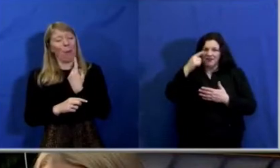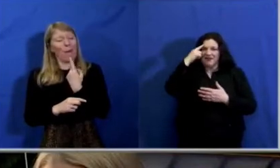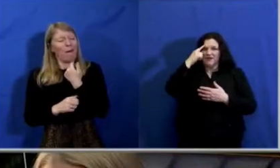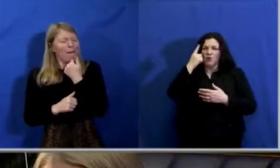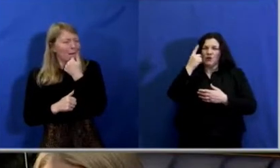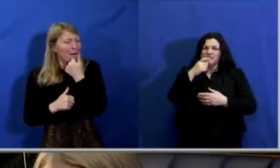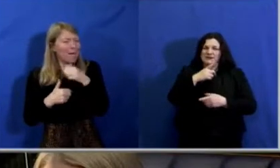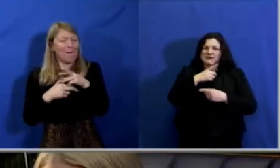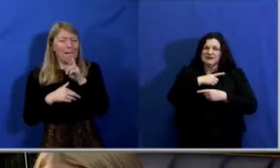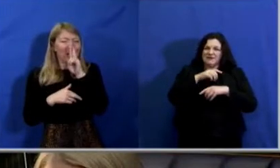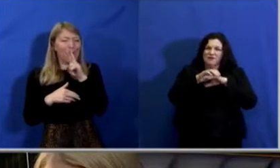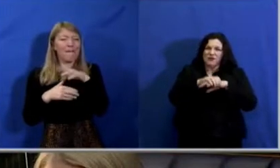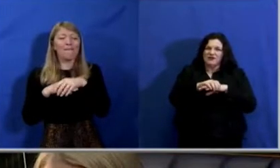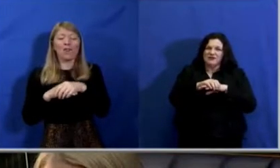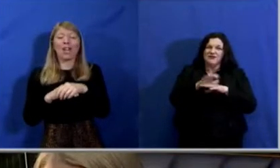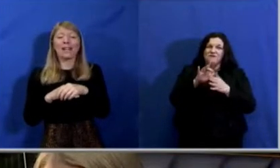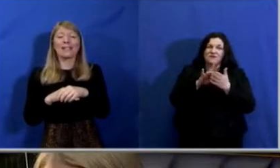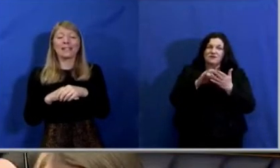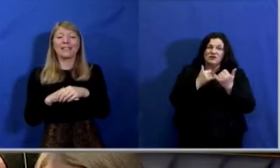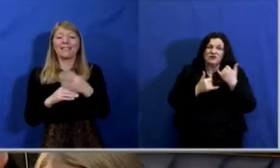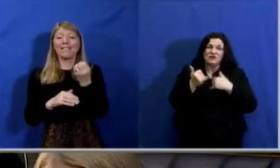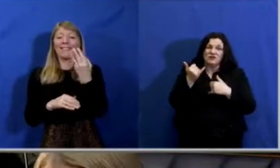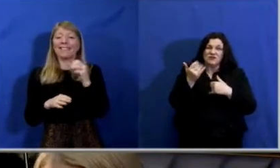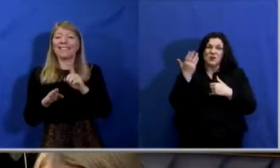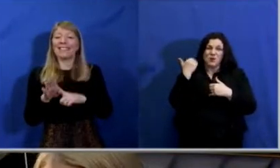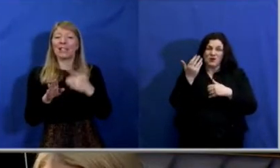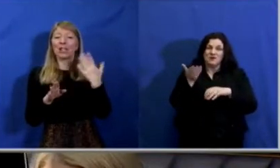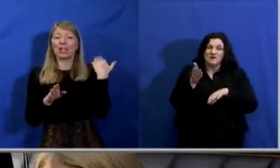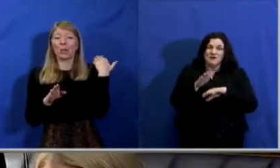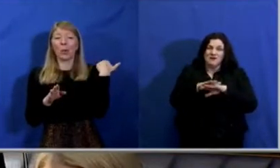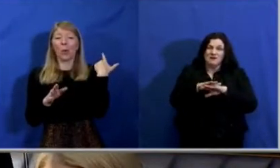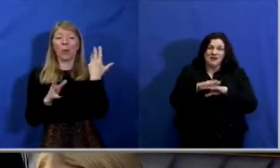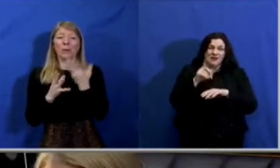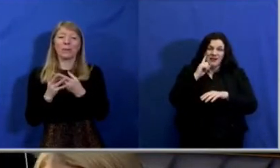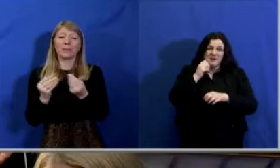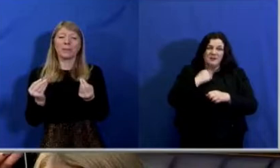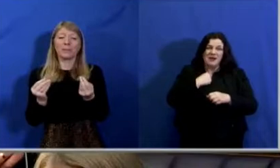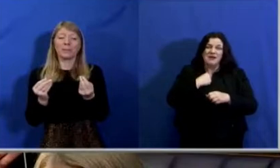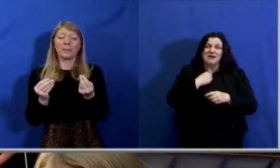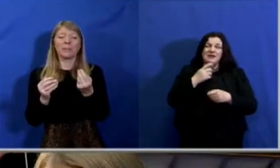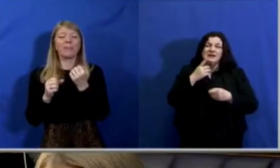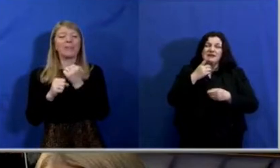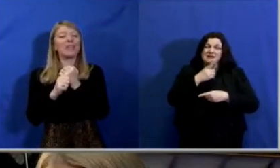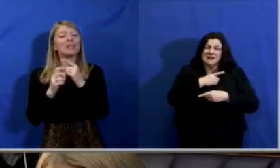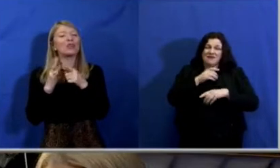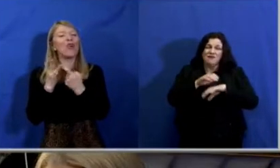15 years ago passed away, and I think of my dear friend, George Dawson.